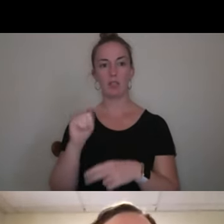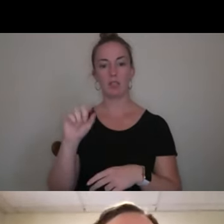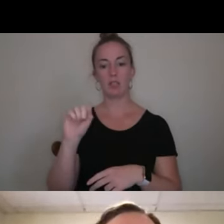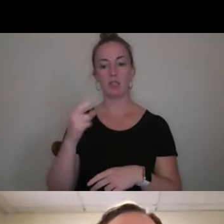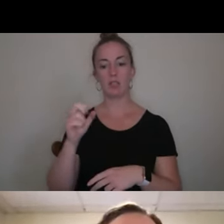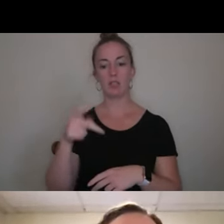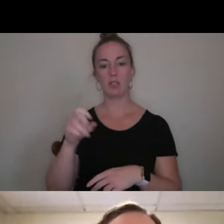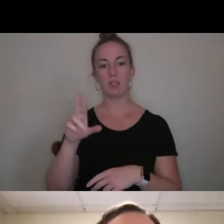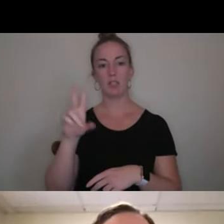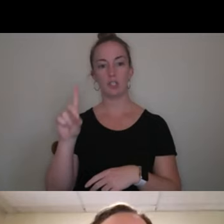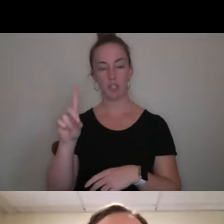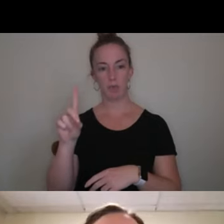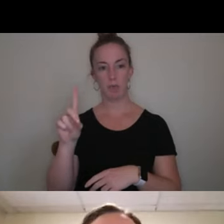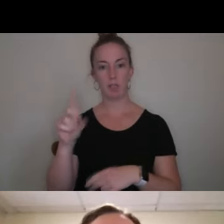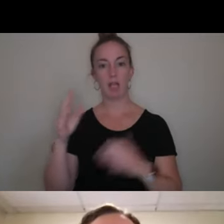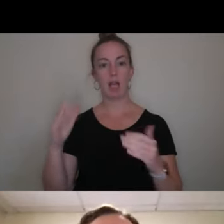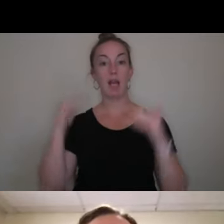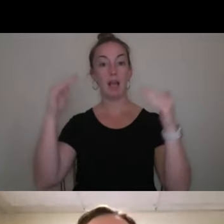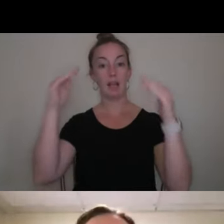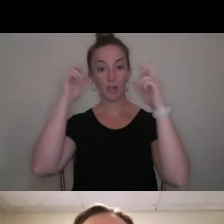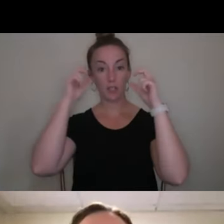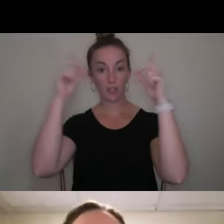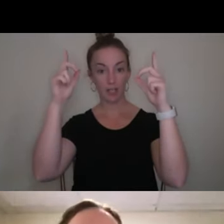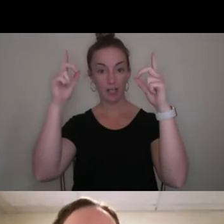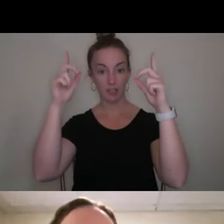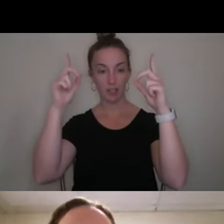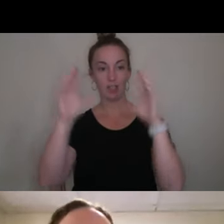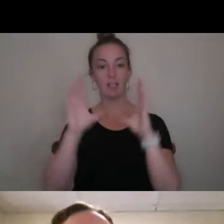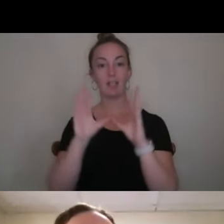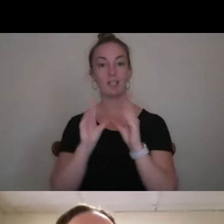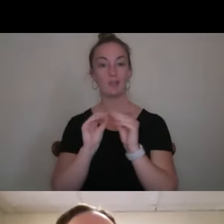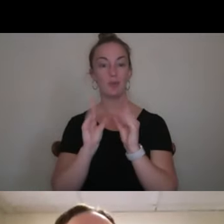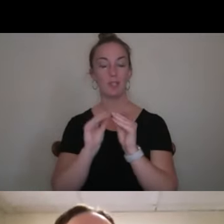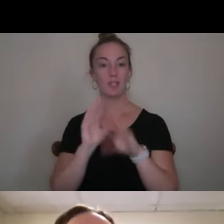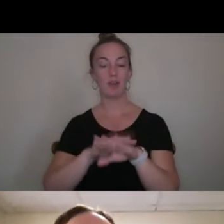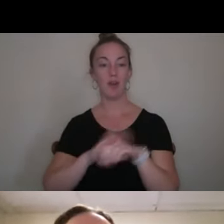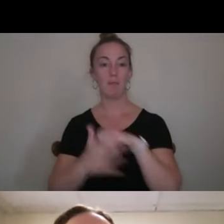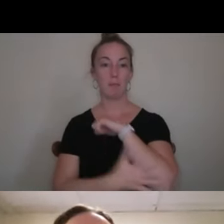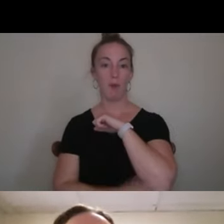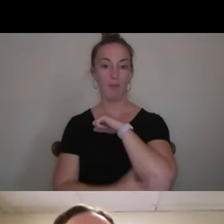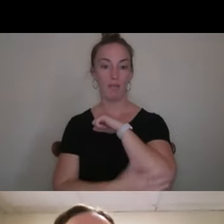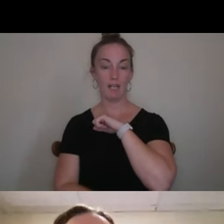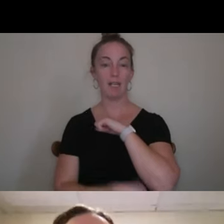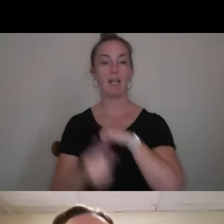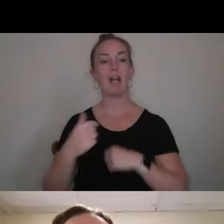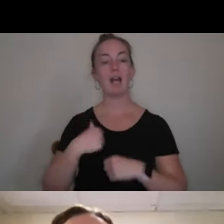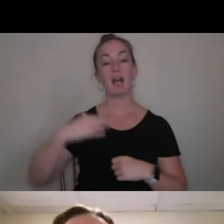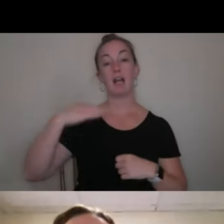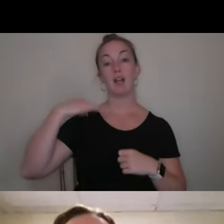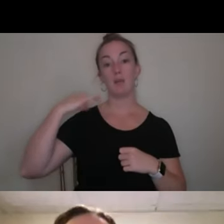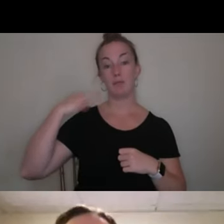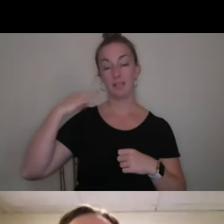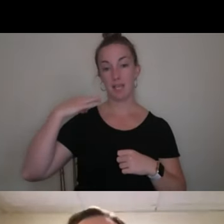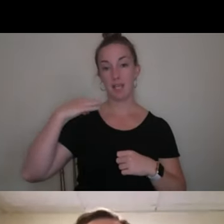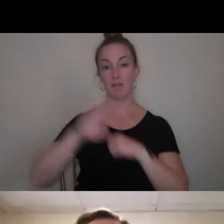Consortium on Poverty, also known as SHEP, when you don't want to say the whole thing out. So I applied in the fall of my